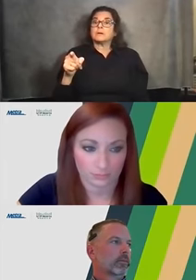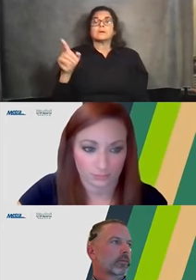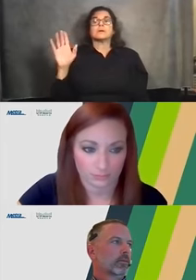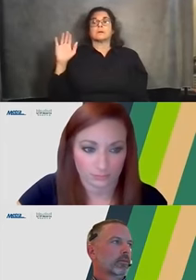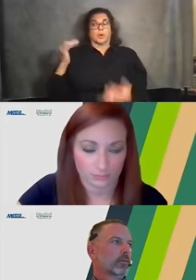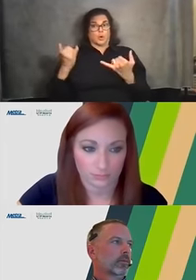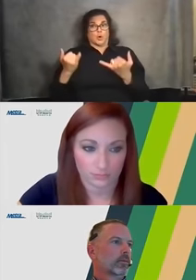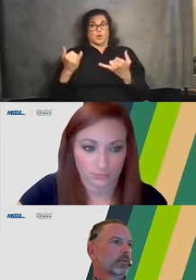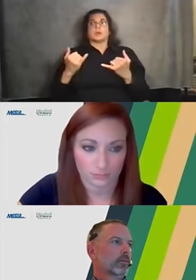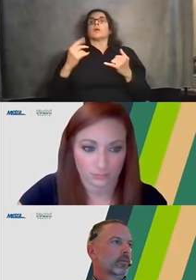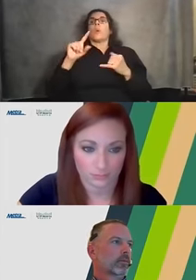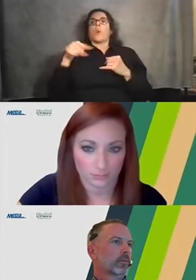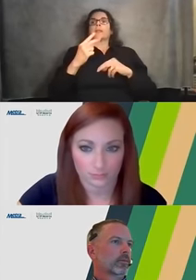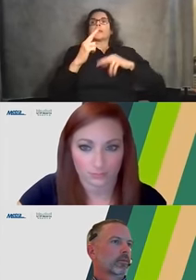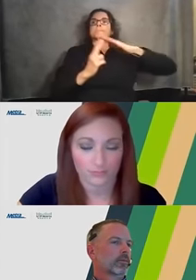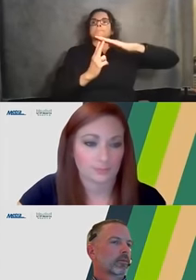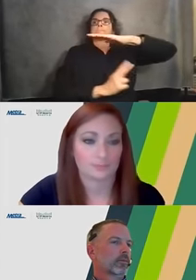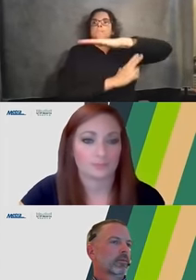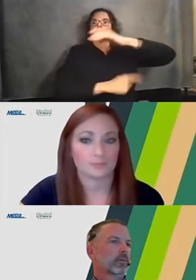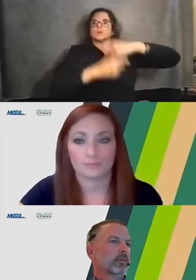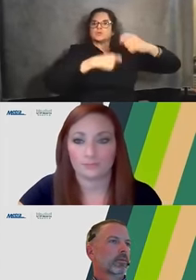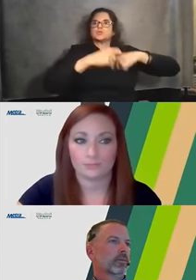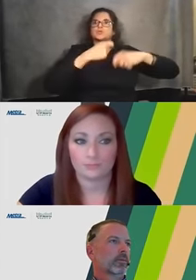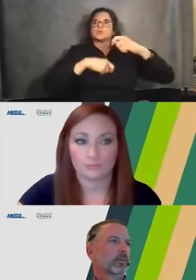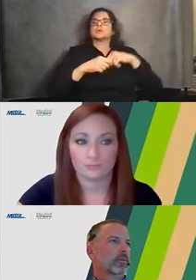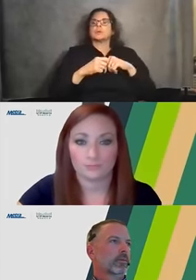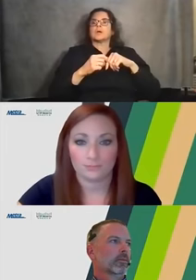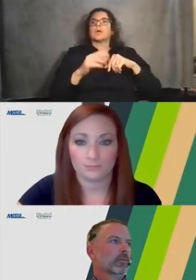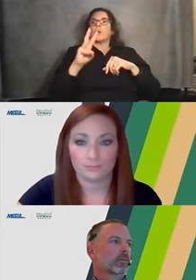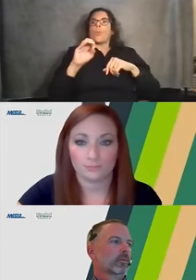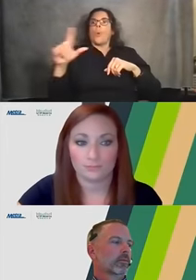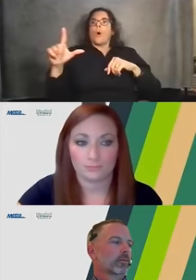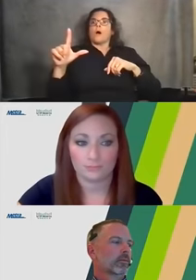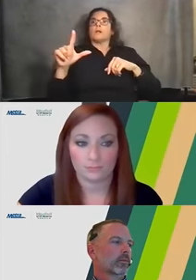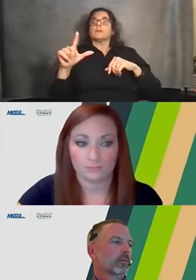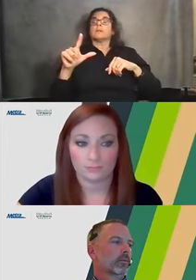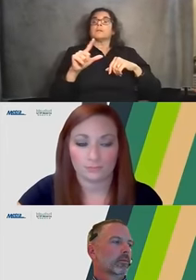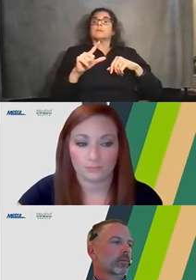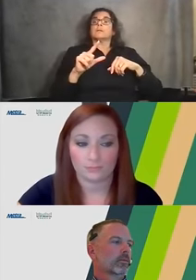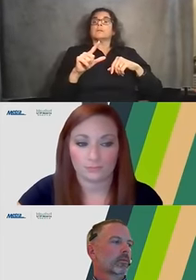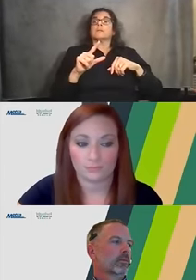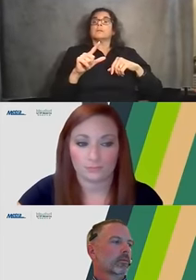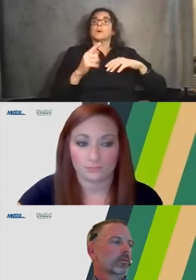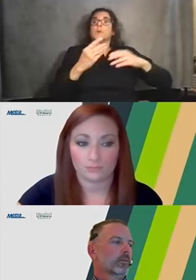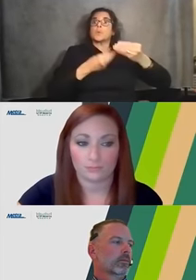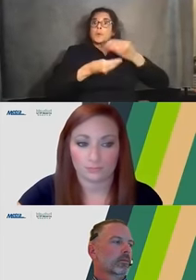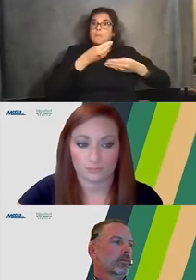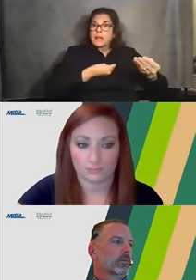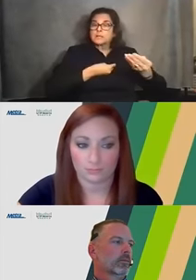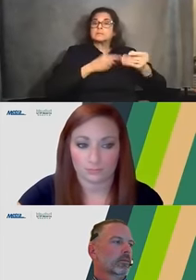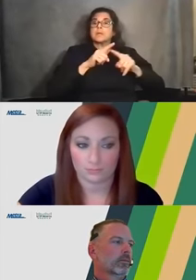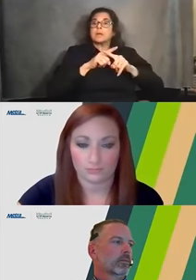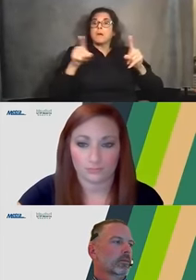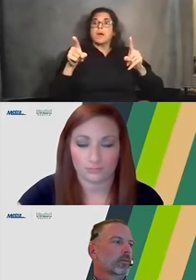and refurbishments, track alignment and retaining wall replacements, but a new station along the project corridor is not being